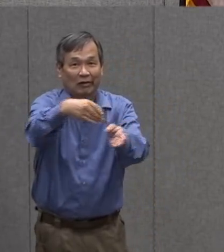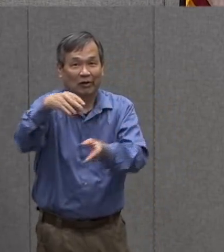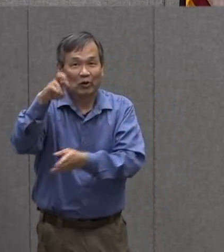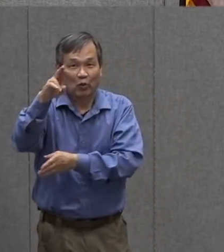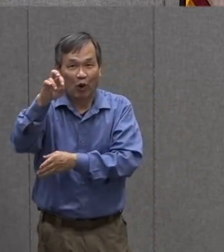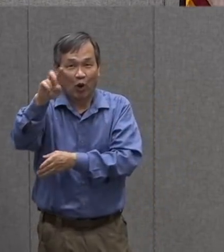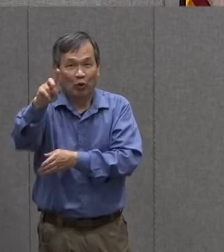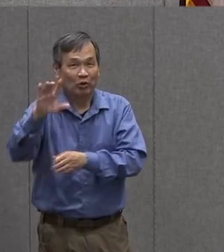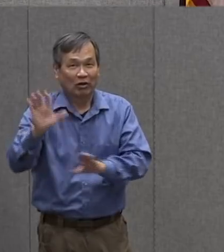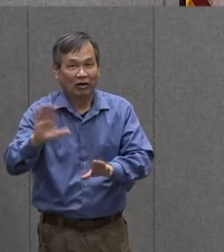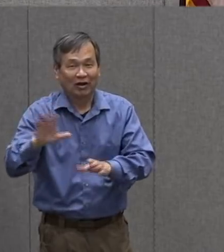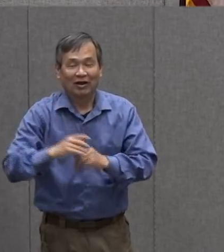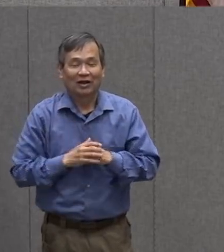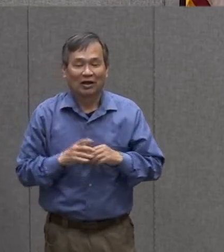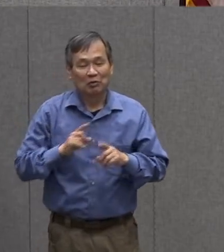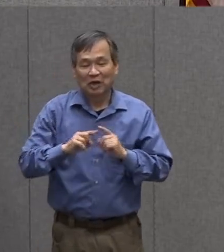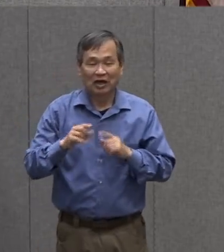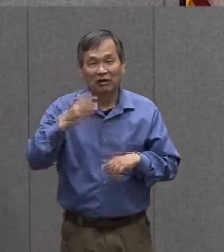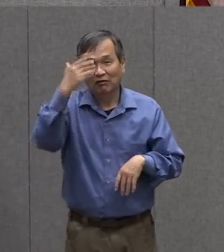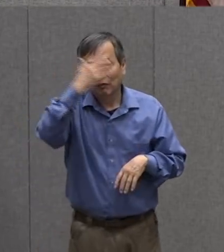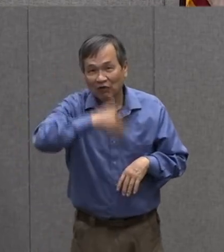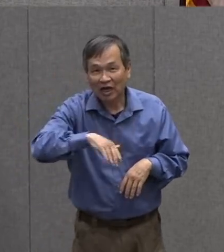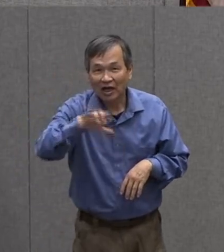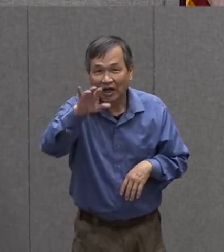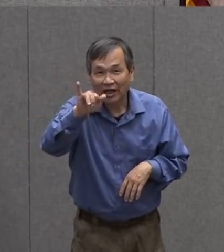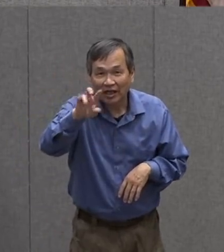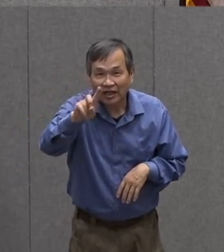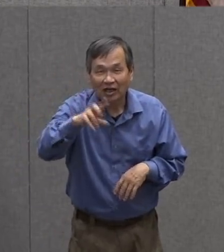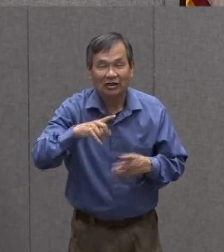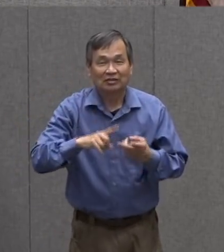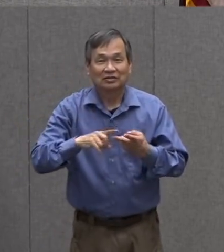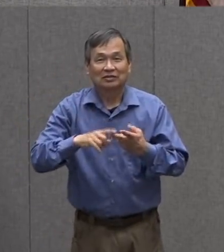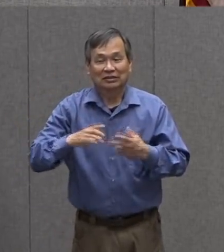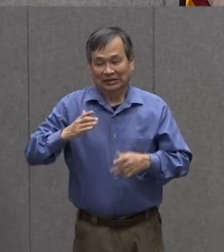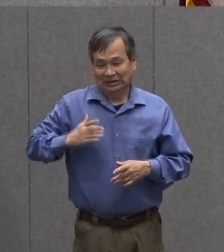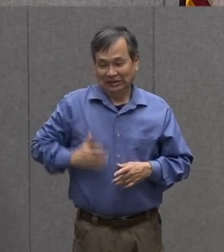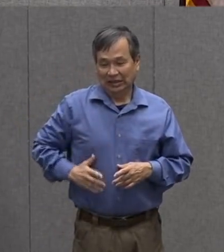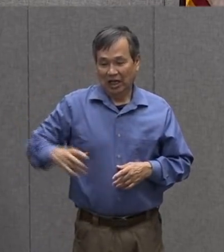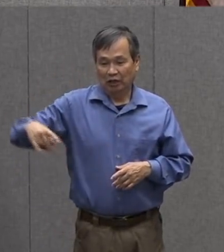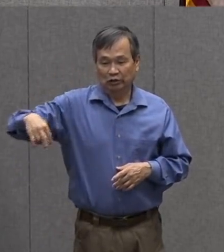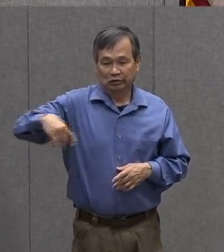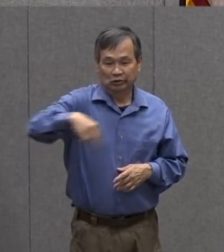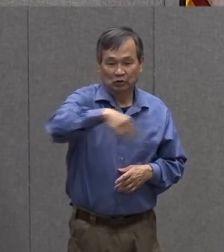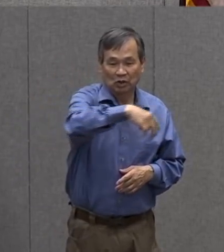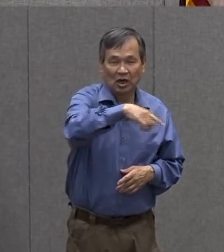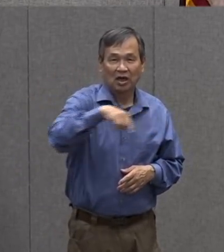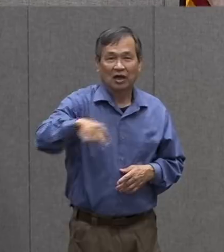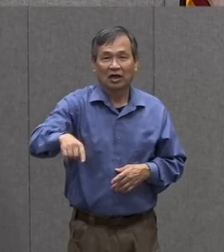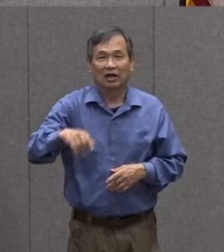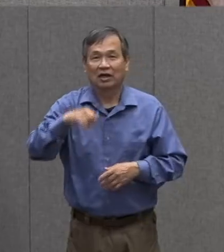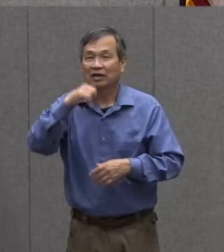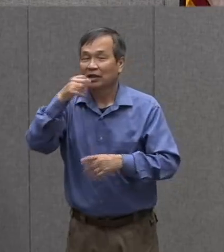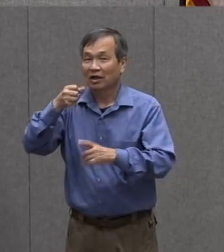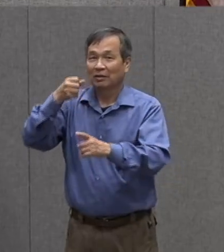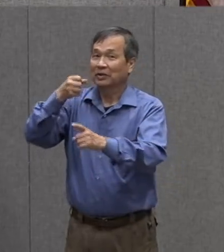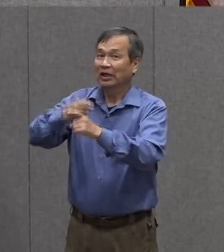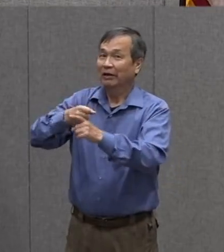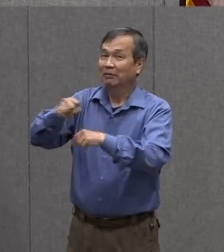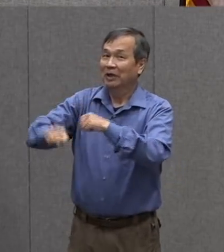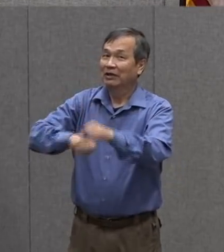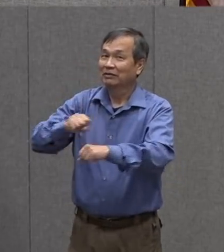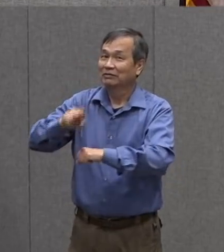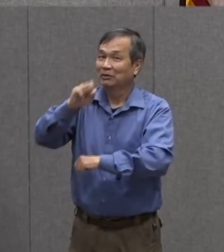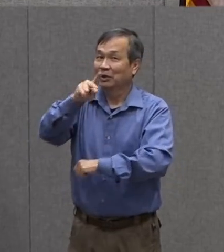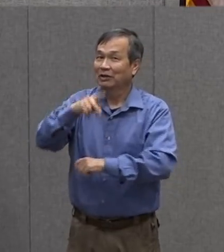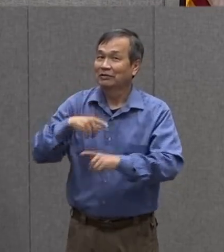safe either by your yard by the sidewalk without getting run over by your neighborhood bicycle that's what you need